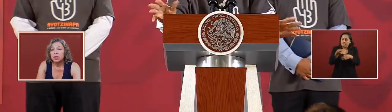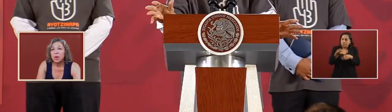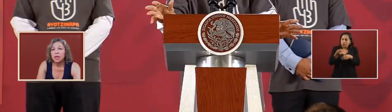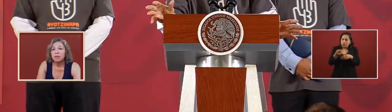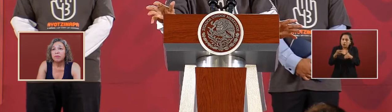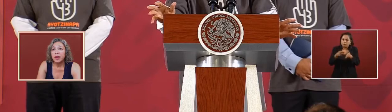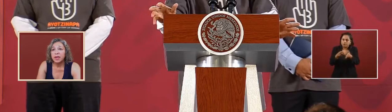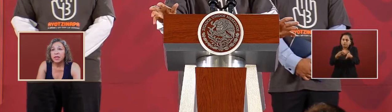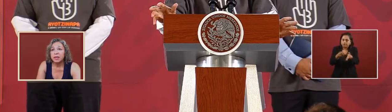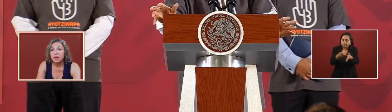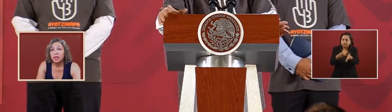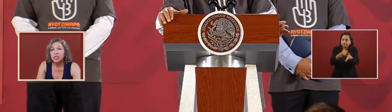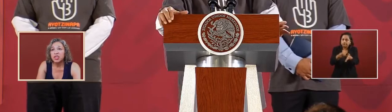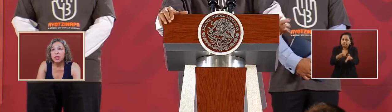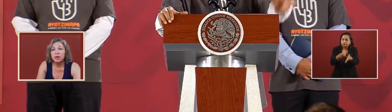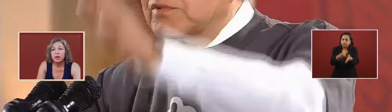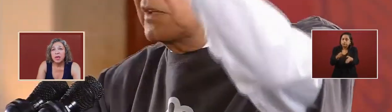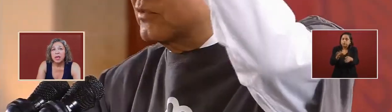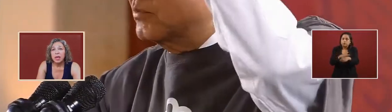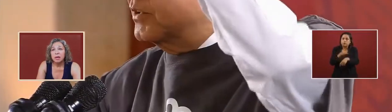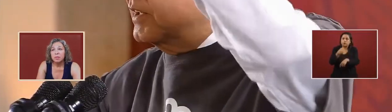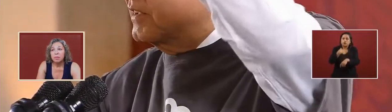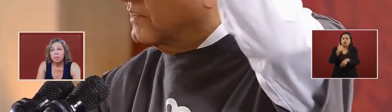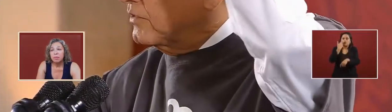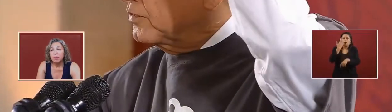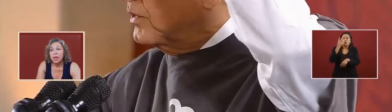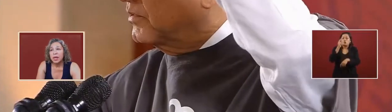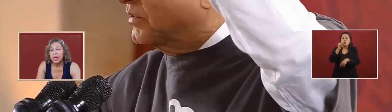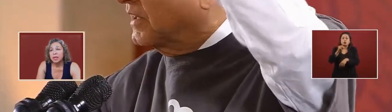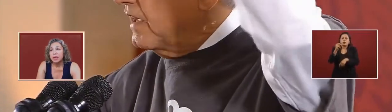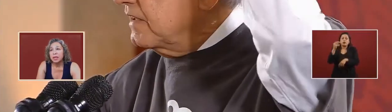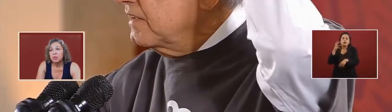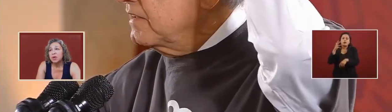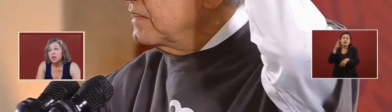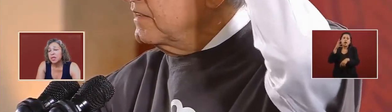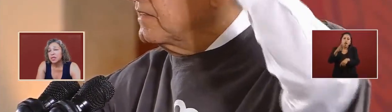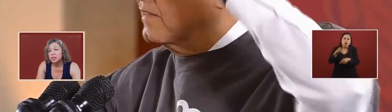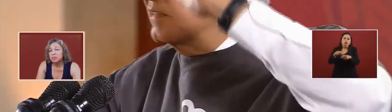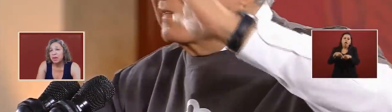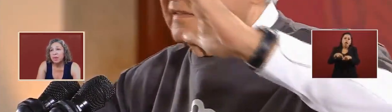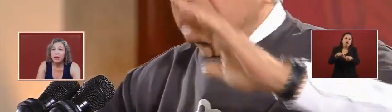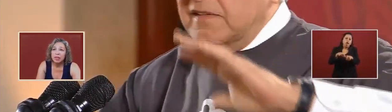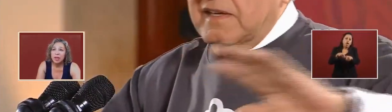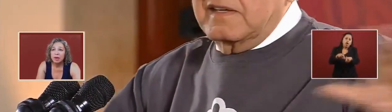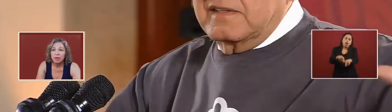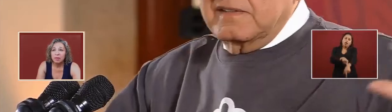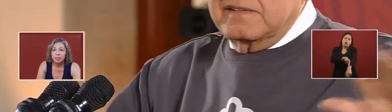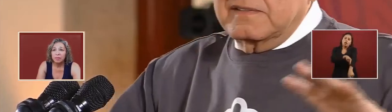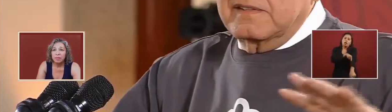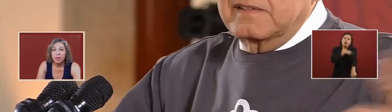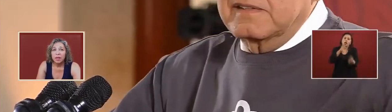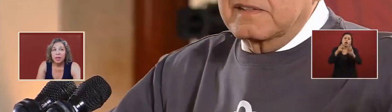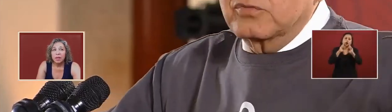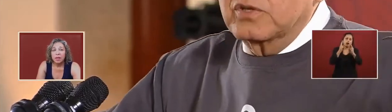so we can find each other and like in the communities maybe out there